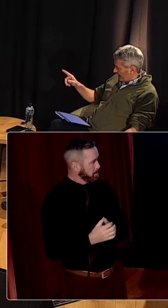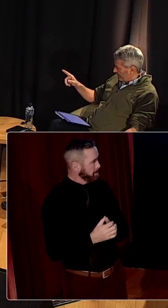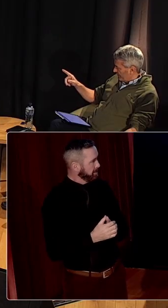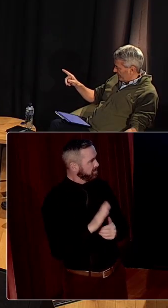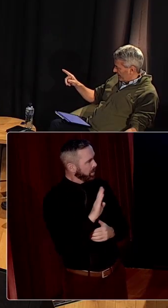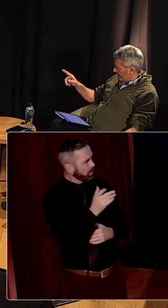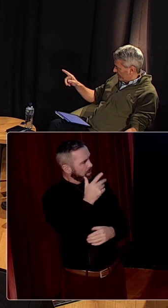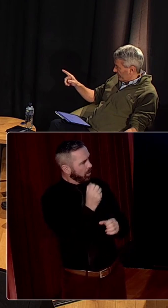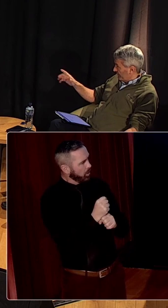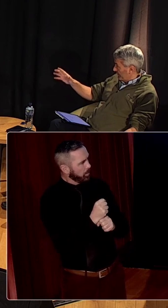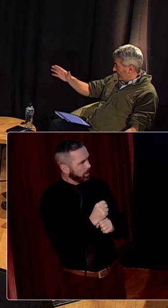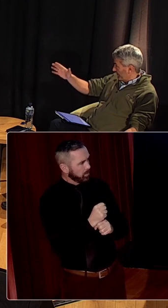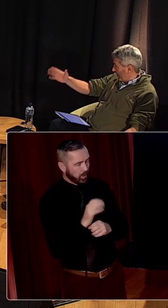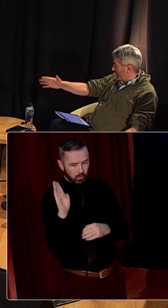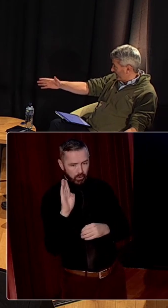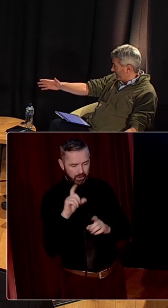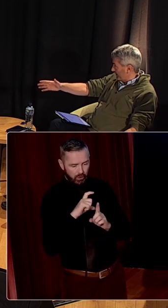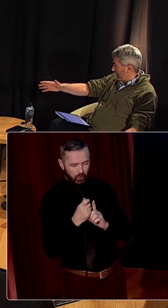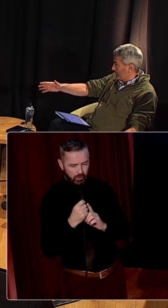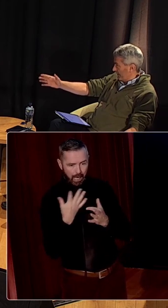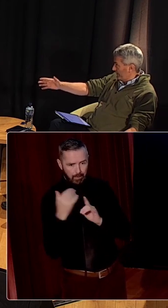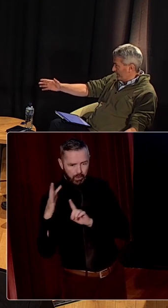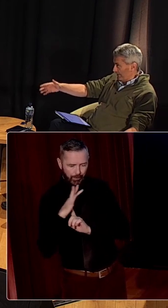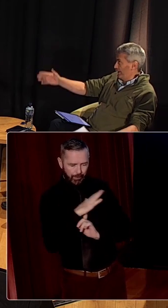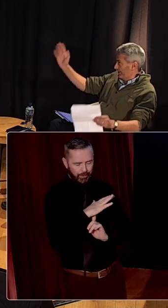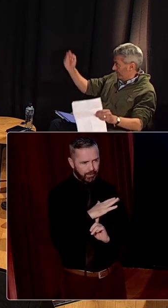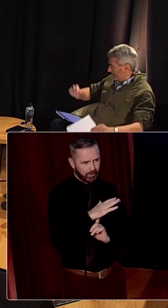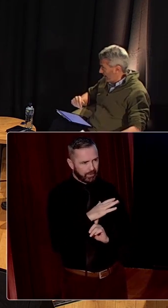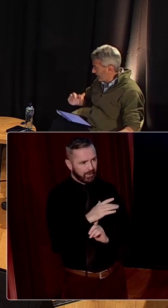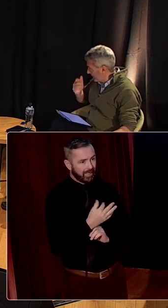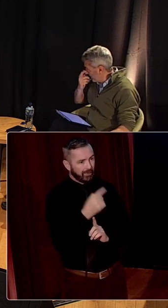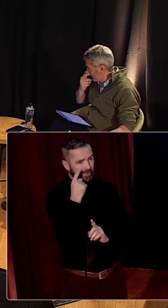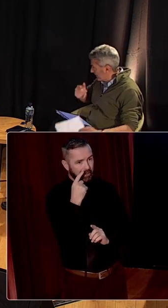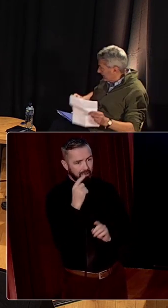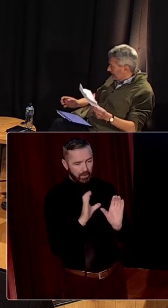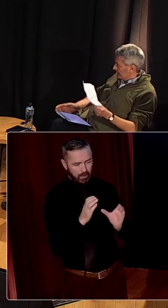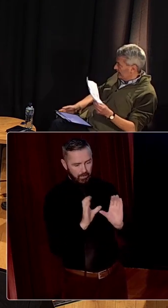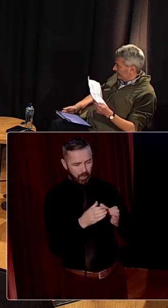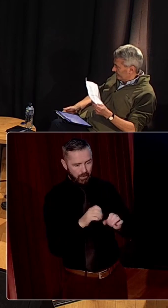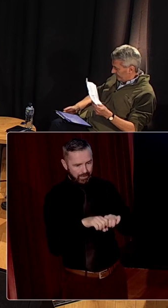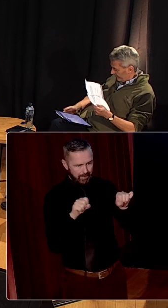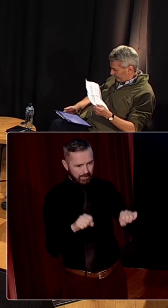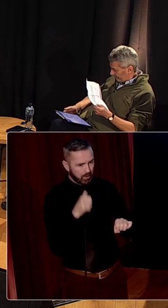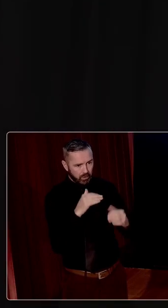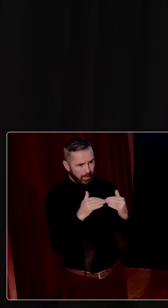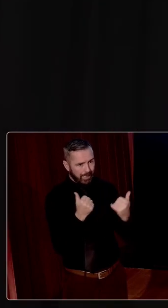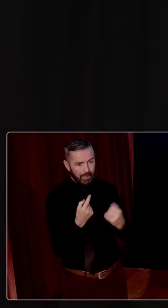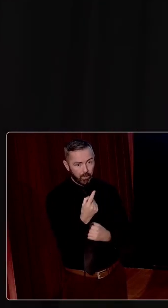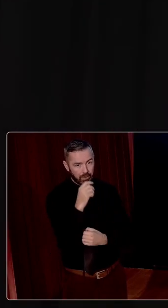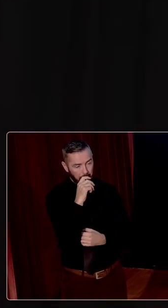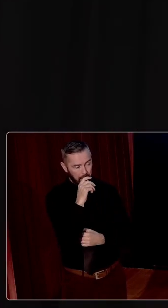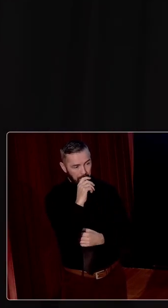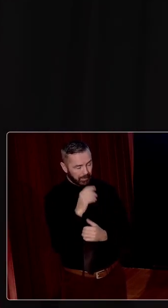political culture. How much did we inherit from Britain? Because if you look at the party system, everybody famously says, well, it doesn't match anywhere in the world. So I would